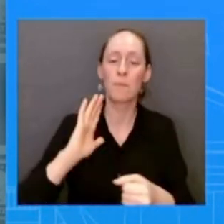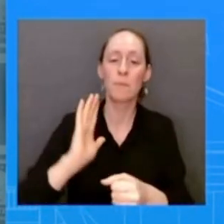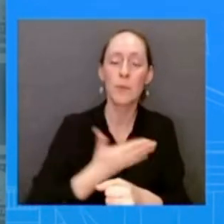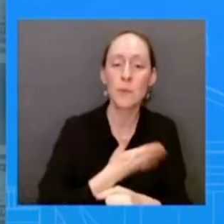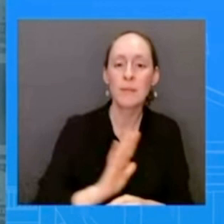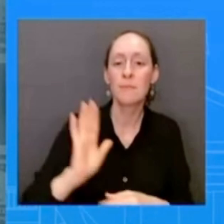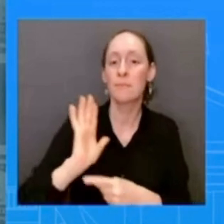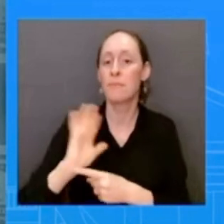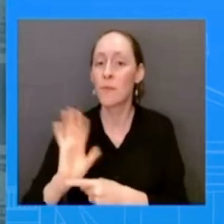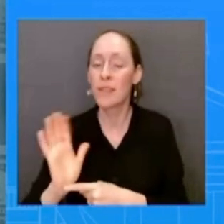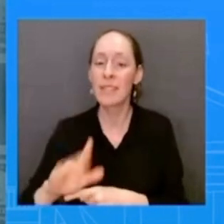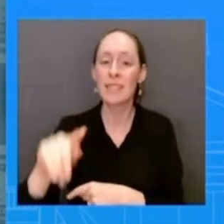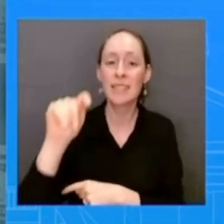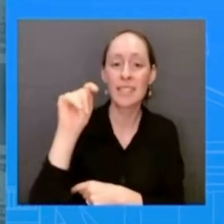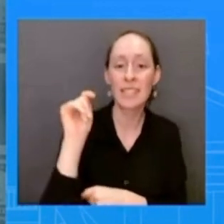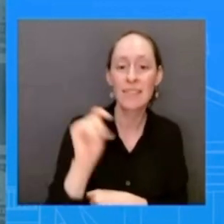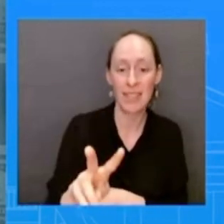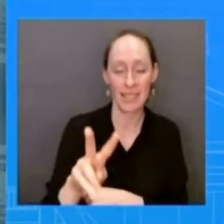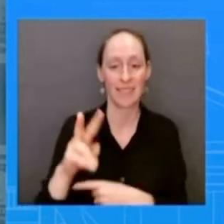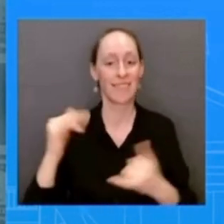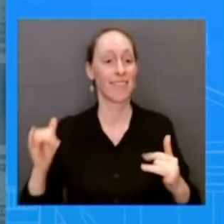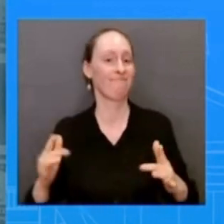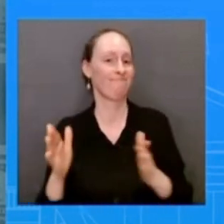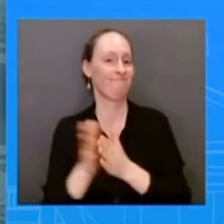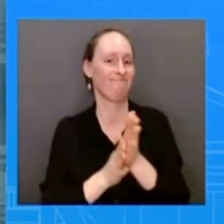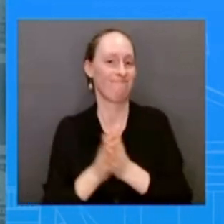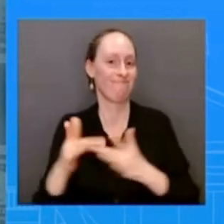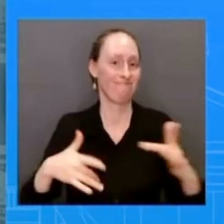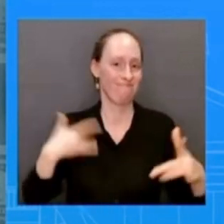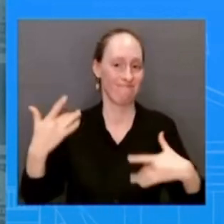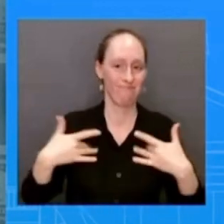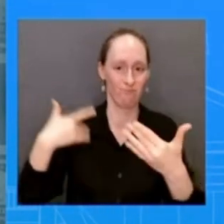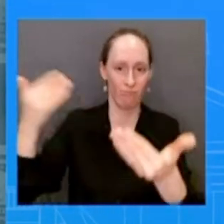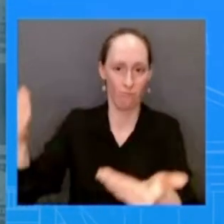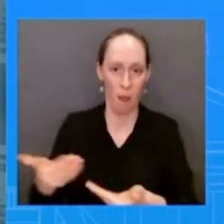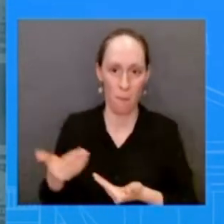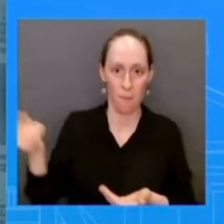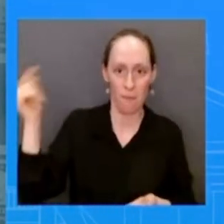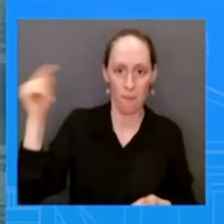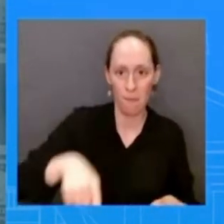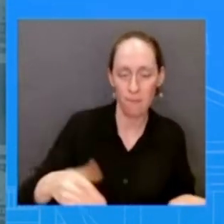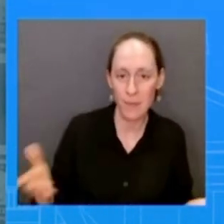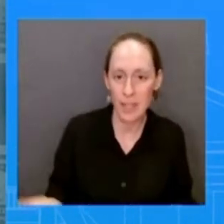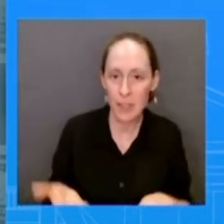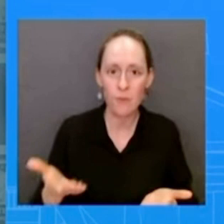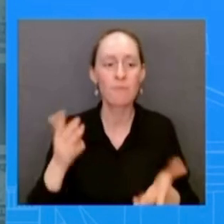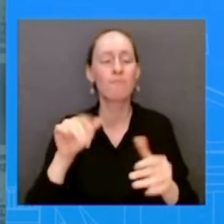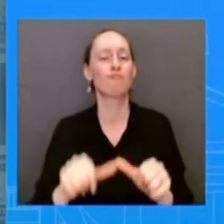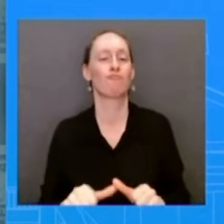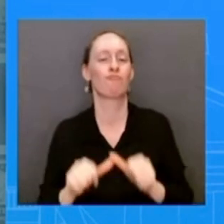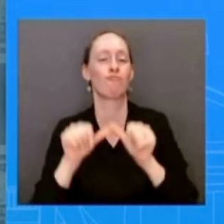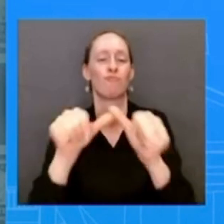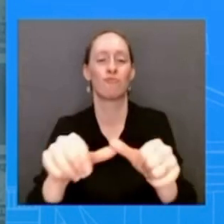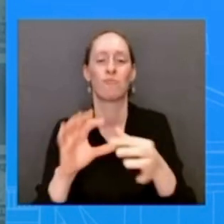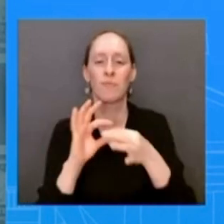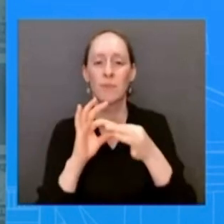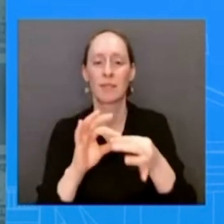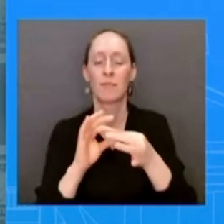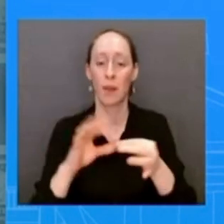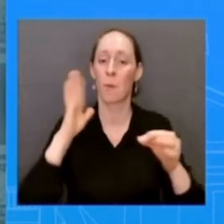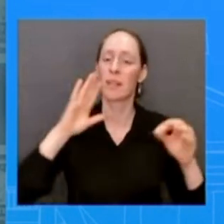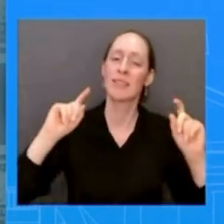rok ties and we are looking forward to celebrating the 70th anniversary of the us rok alliance here at the white house